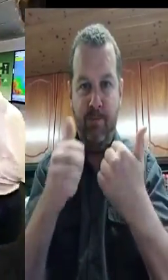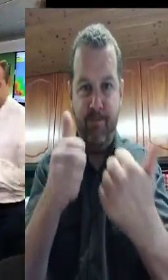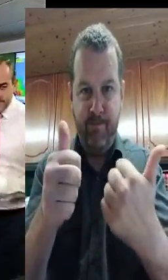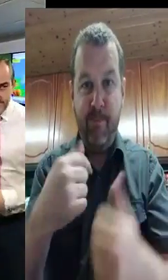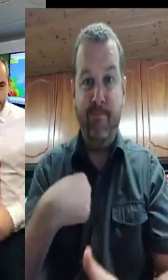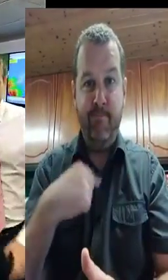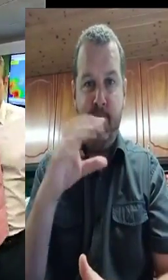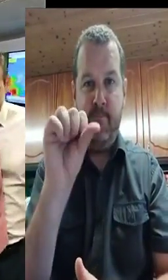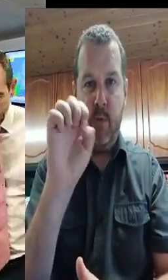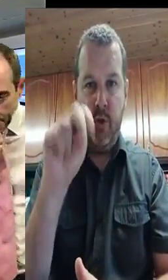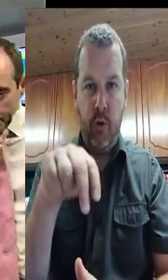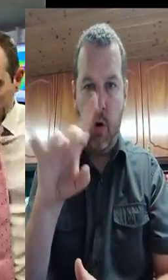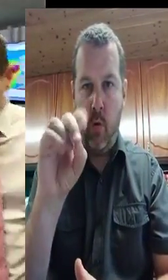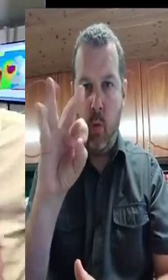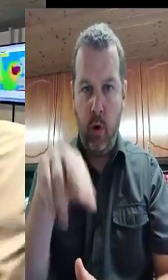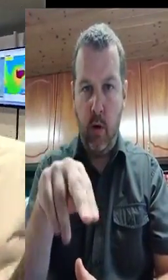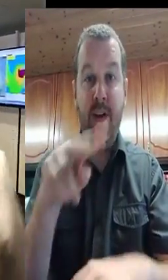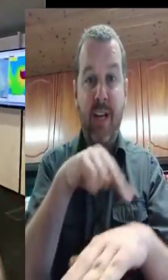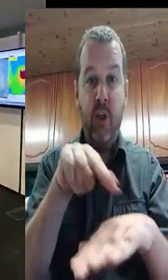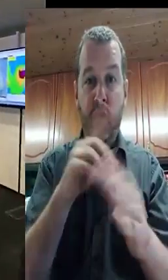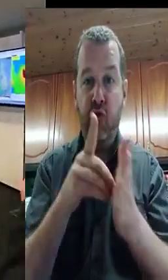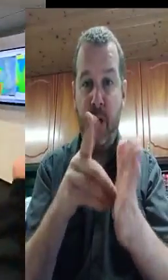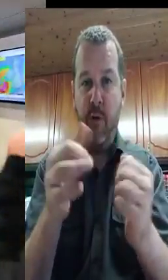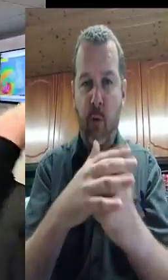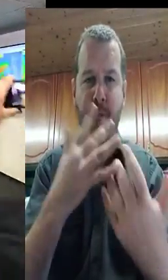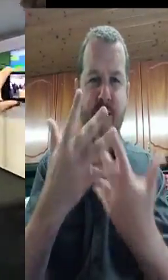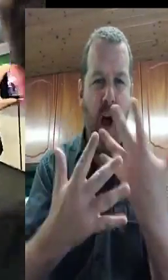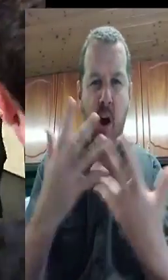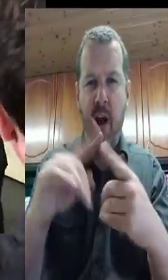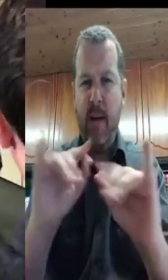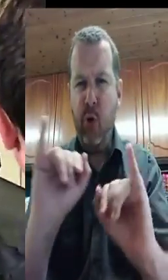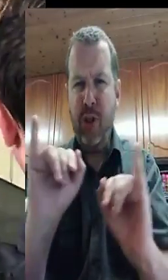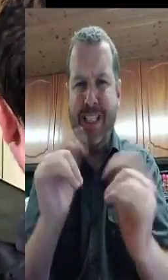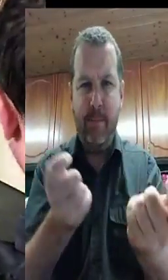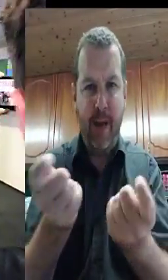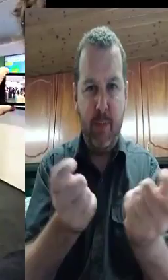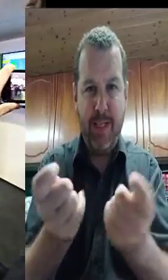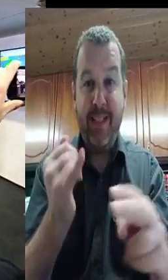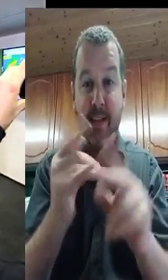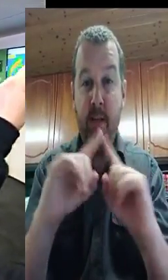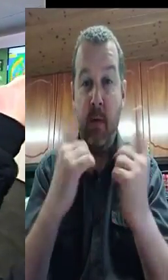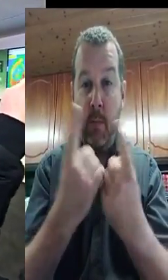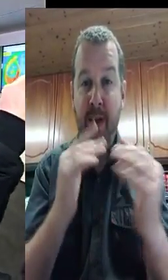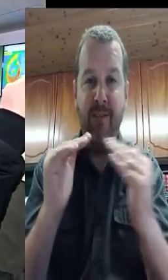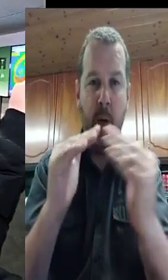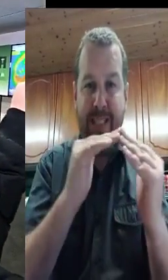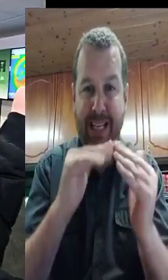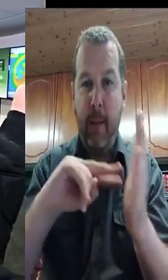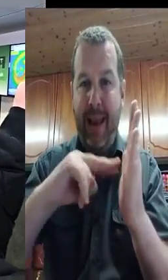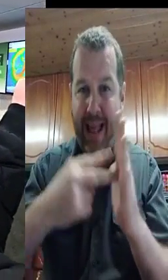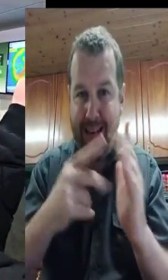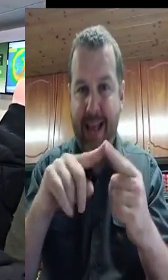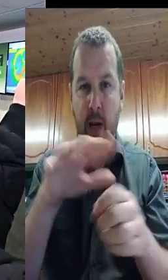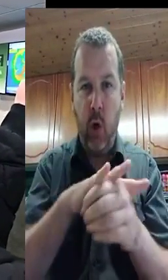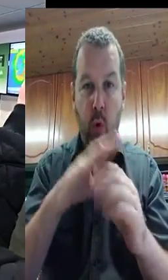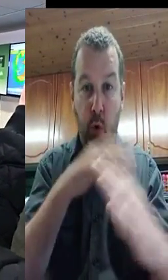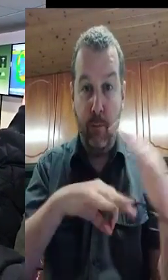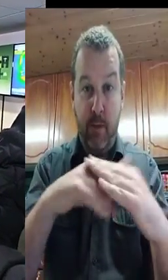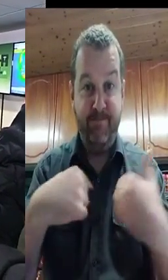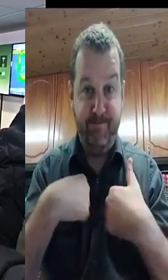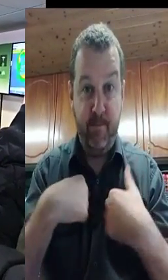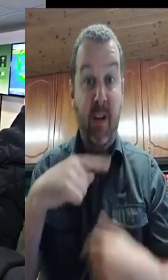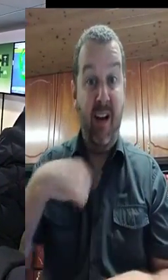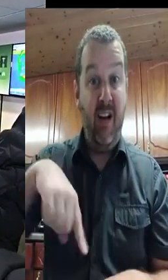Good afternoon everybody. My name is Sean Hogan. I'm National Director for Fire and Emergency Management in the Department of Housing Planning and local government.